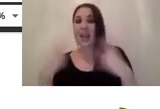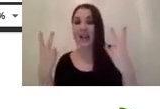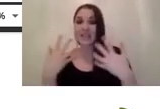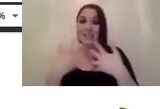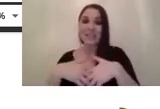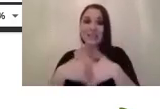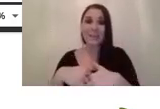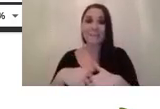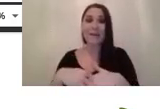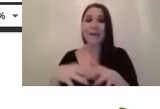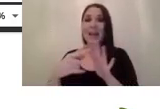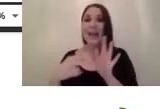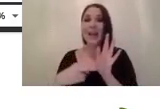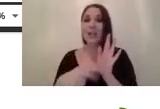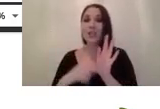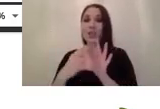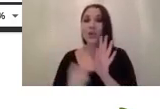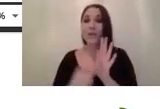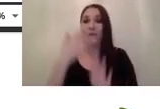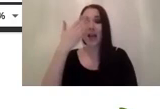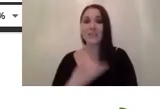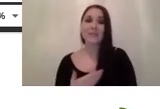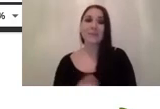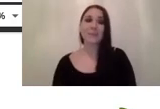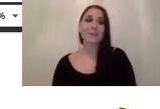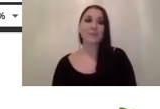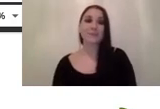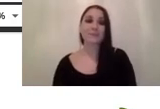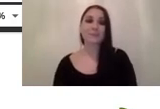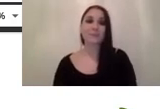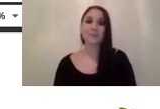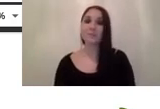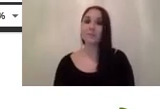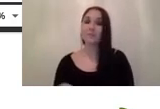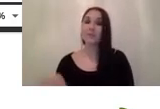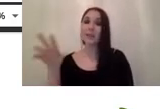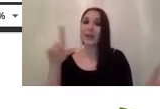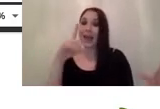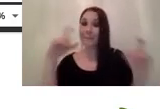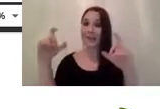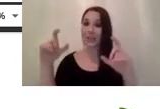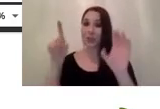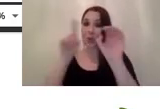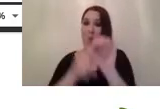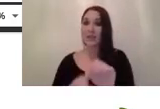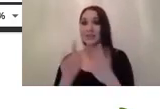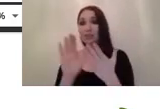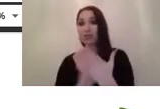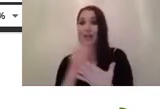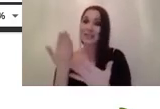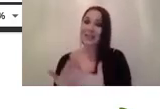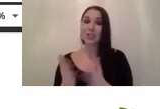be working with uh image quality can be also translated uh or can be reduced so to say